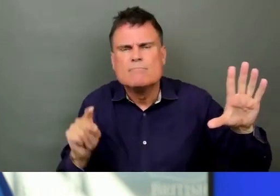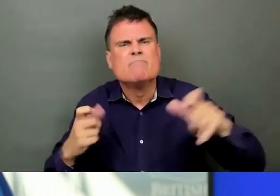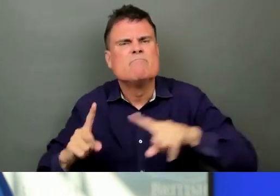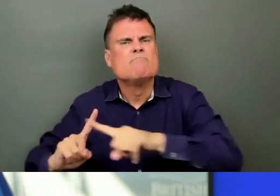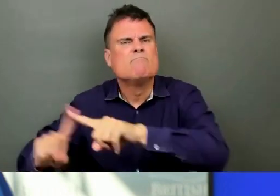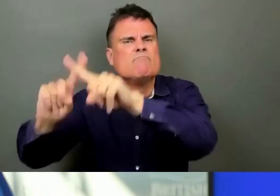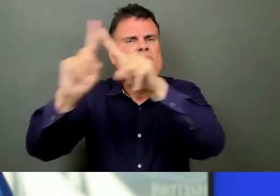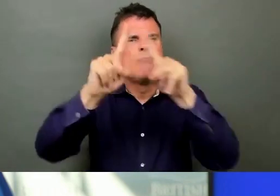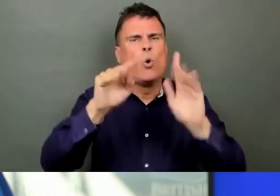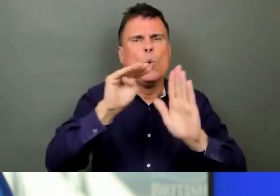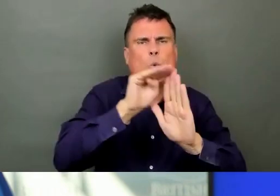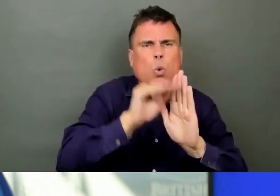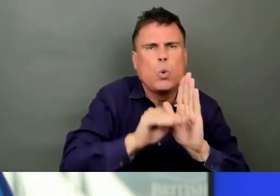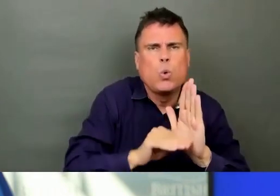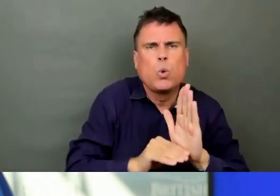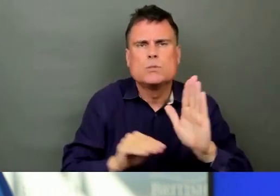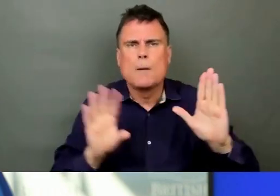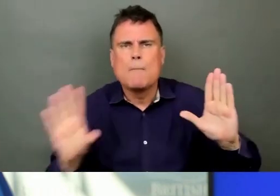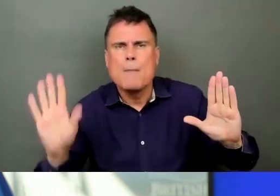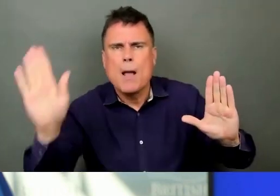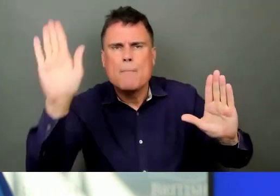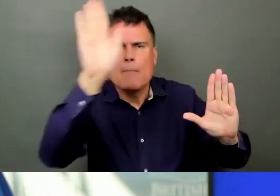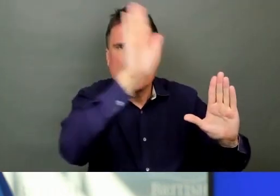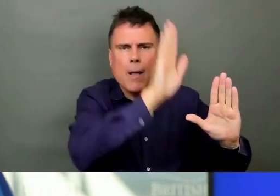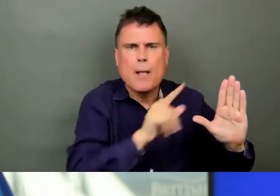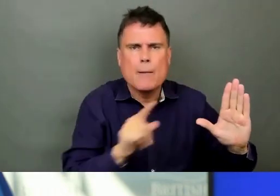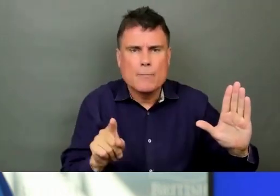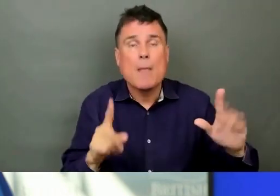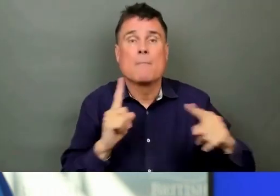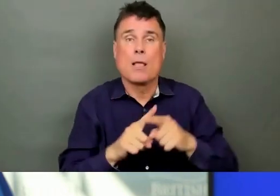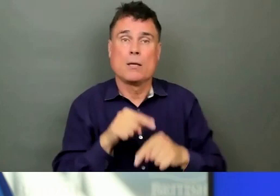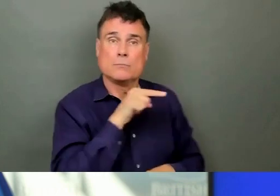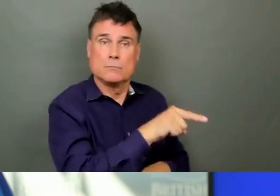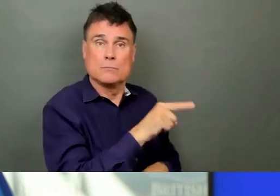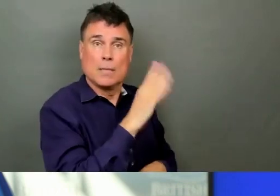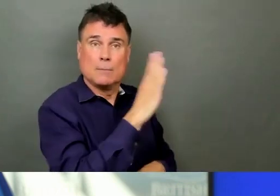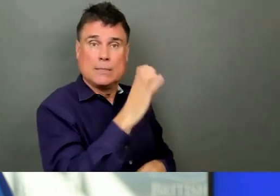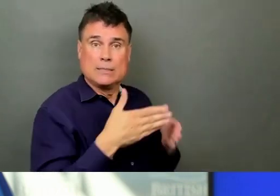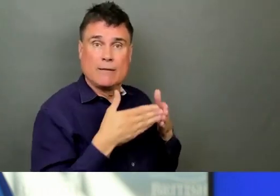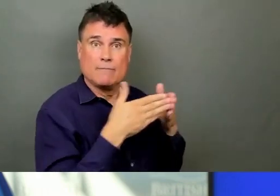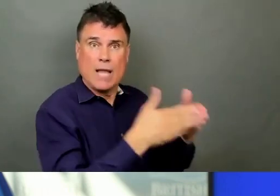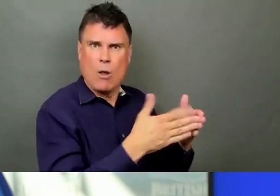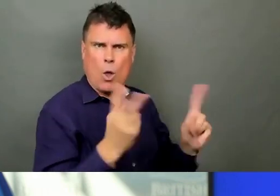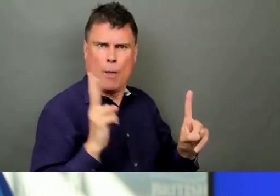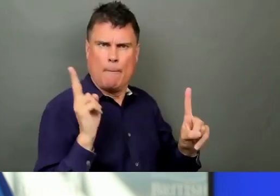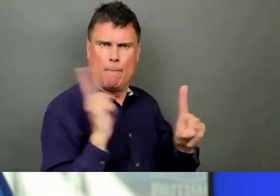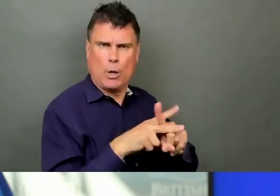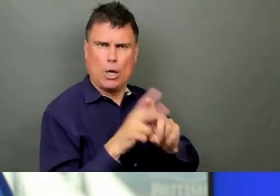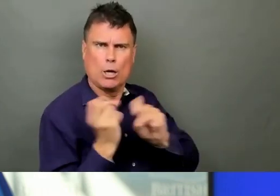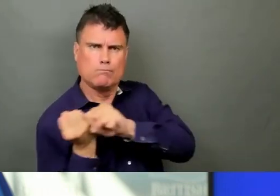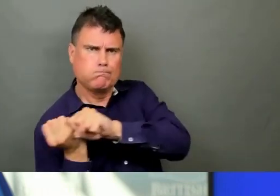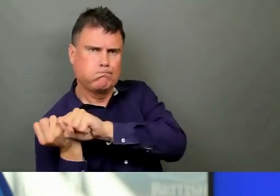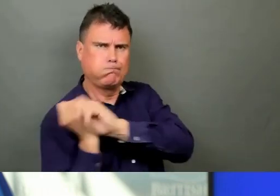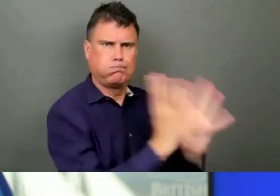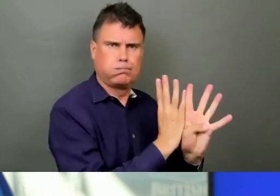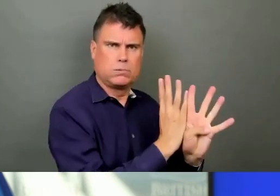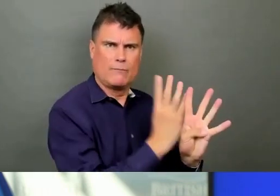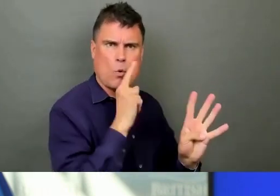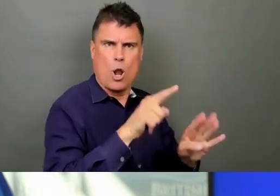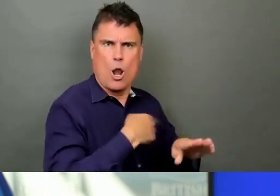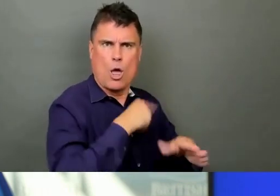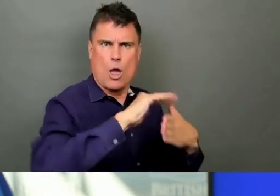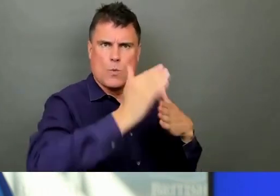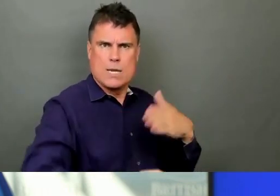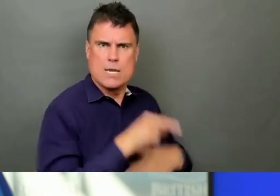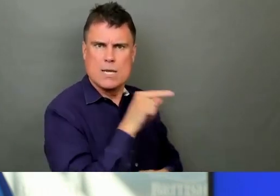risk, and looking just there was 41 cases yesterday on the island, which is high for here, is the COVID party from Kelowna just being sent elsewhere in the province